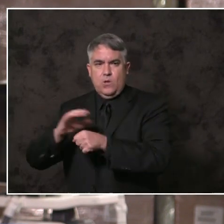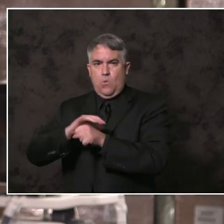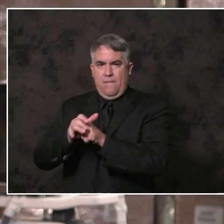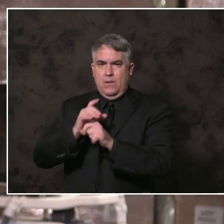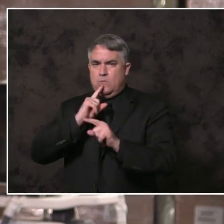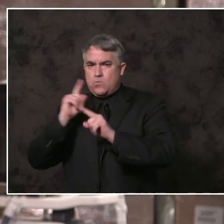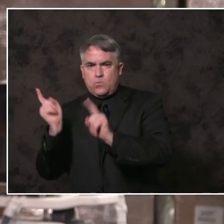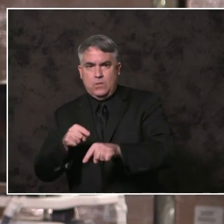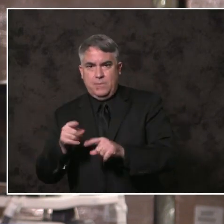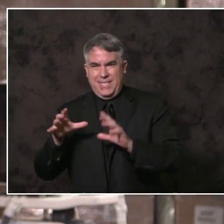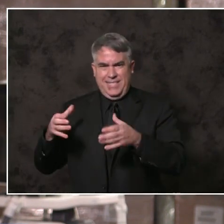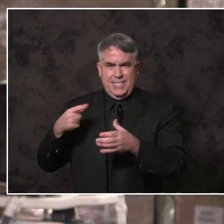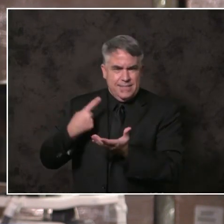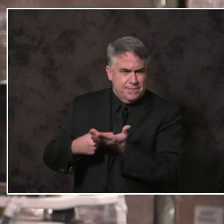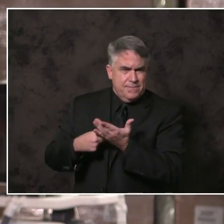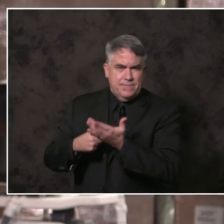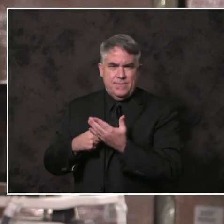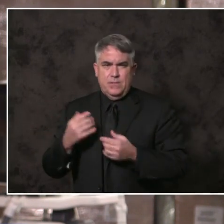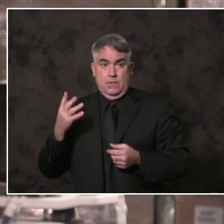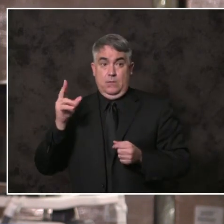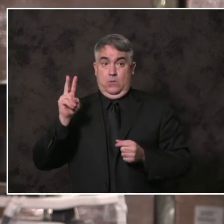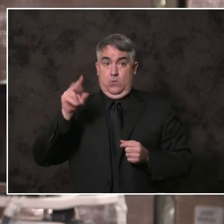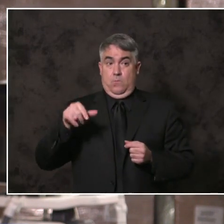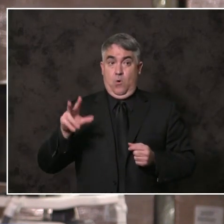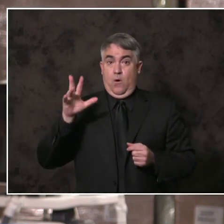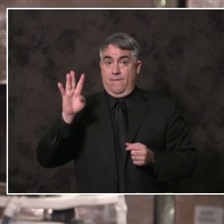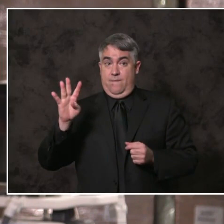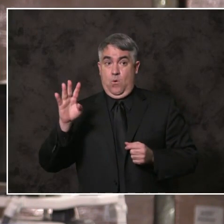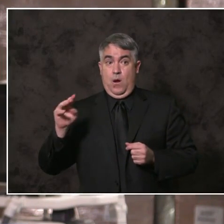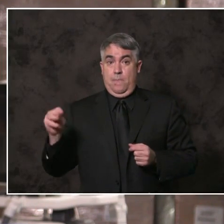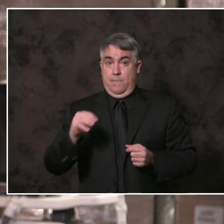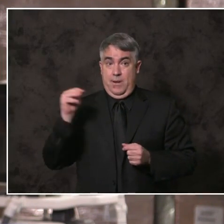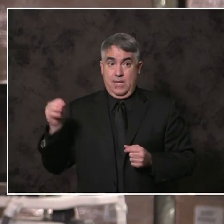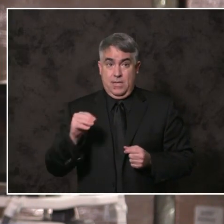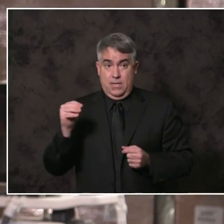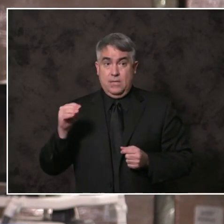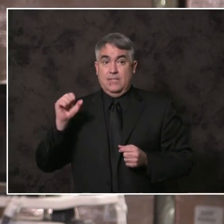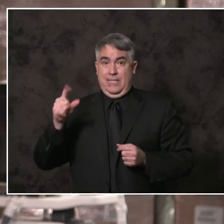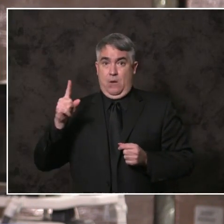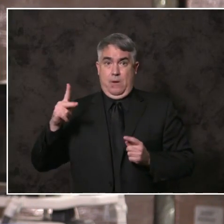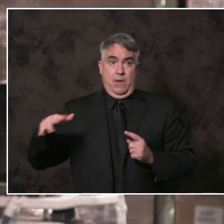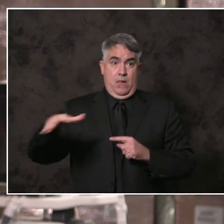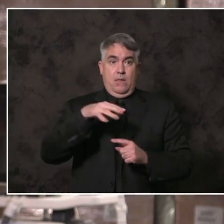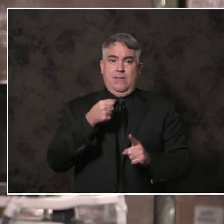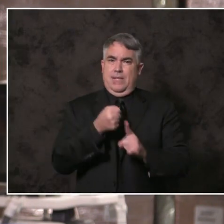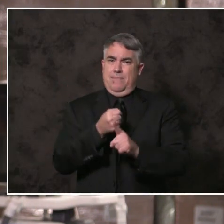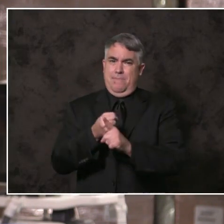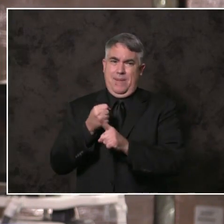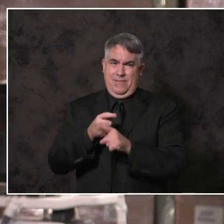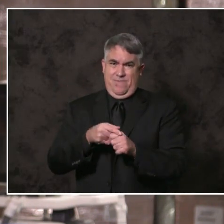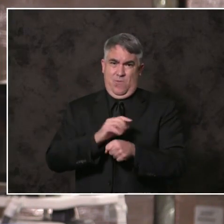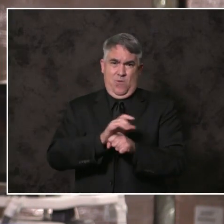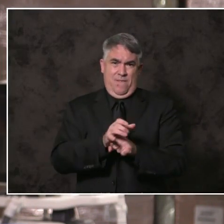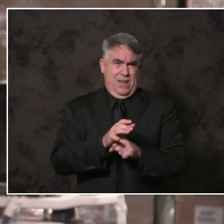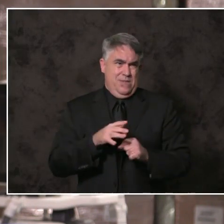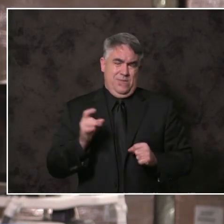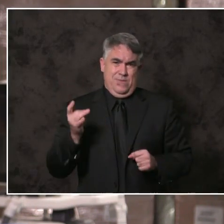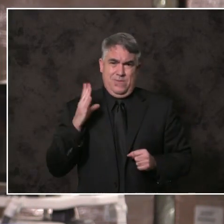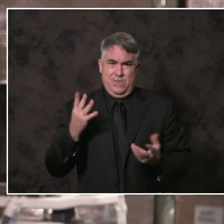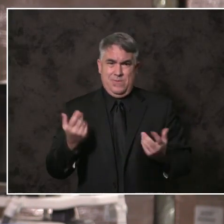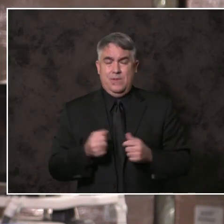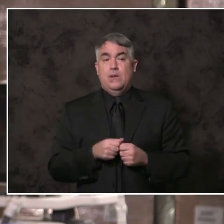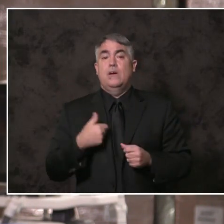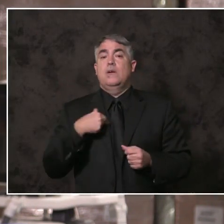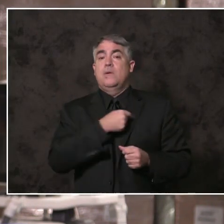over 2.4 million San Diegans disproportionately impacted by the pandemic. And we delivered income replacement stipends for